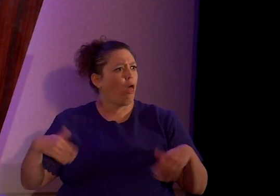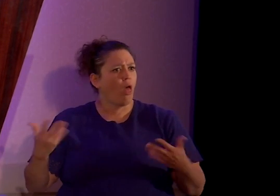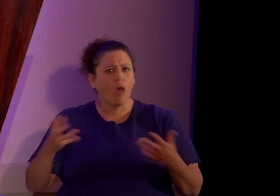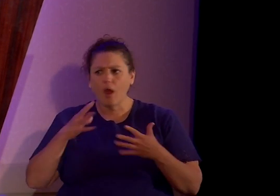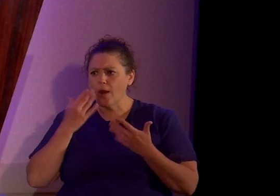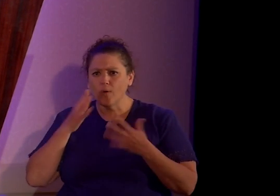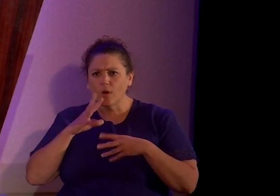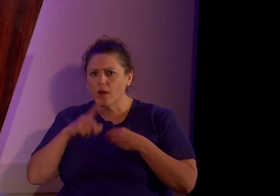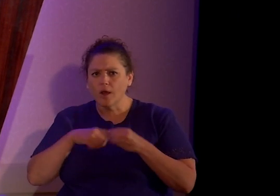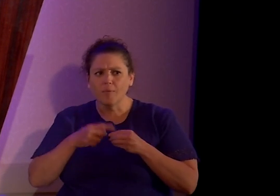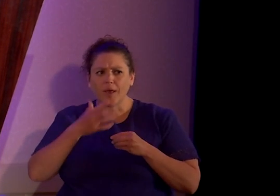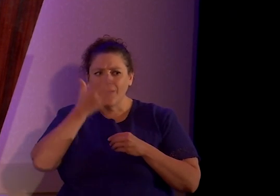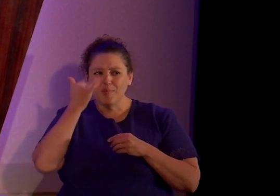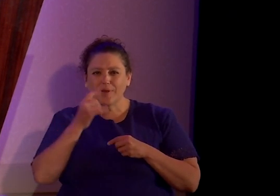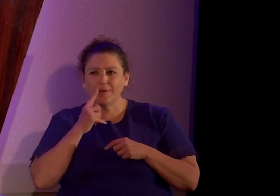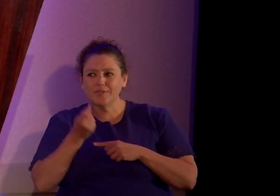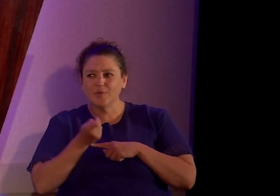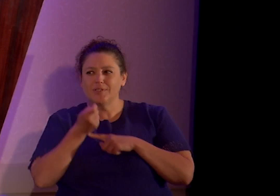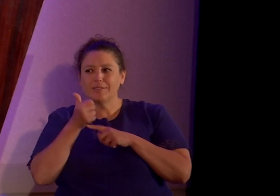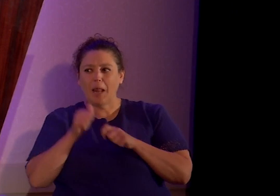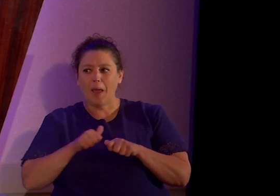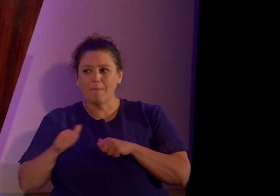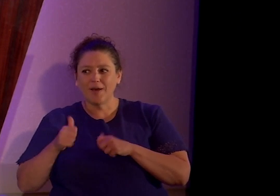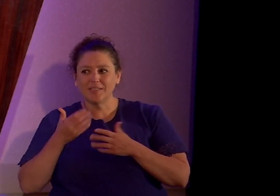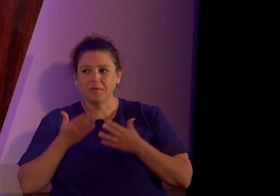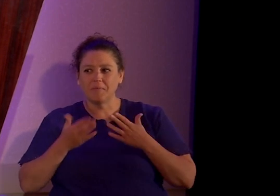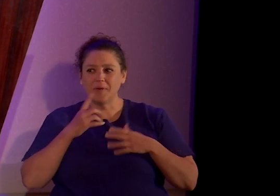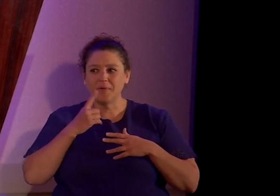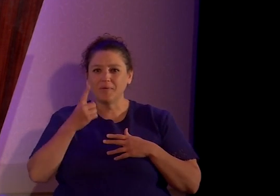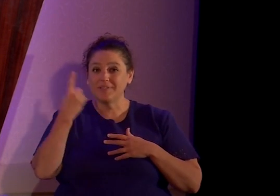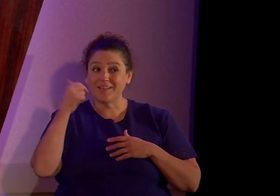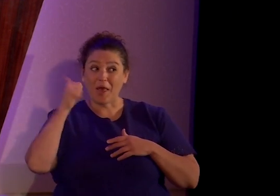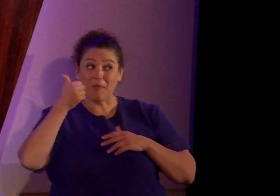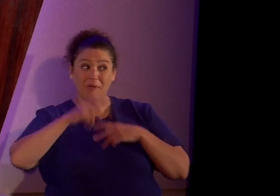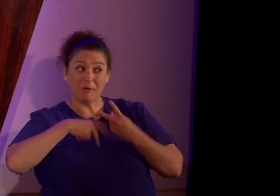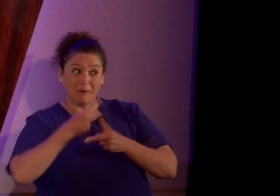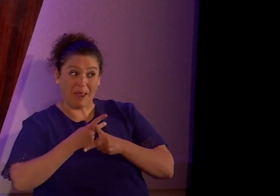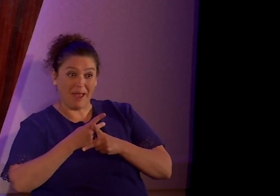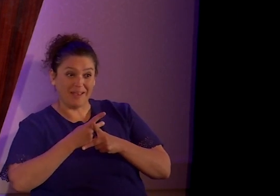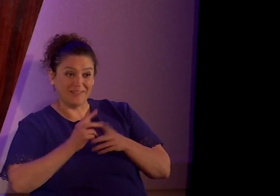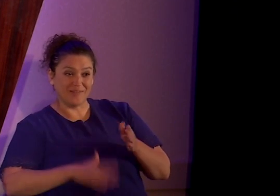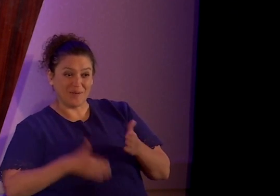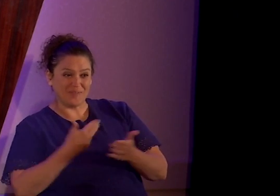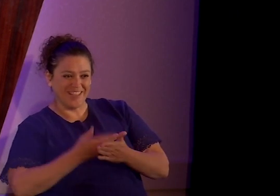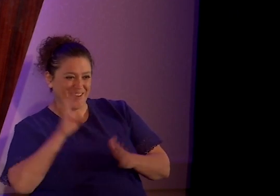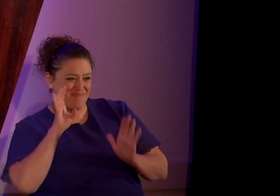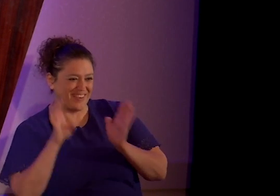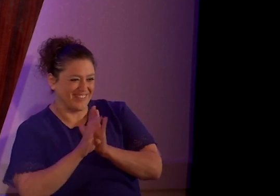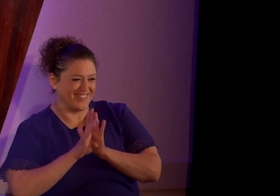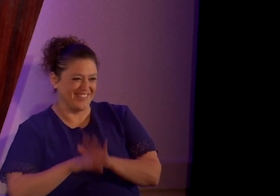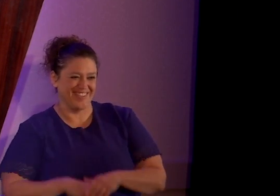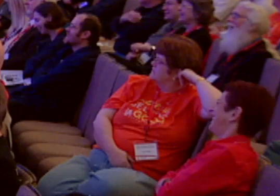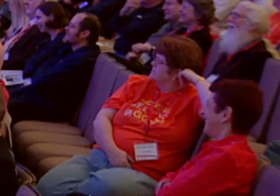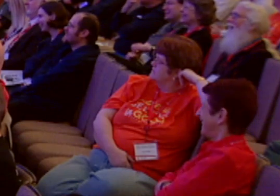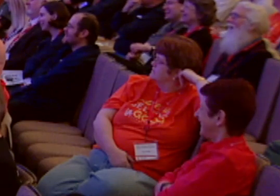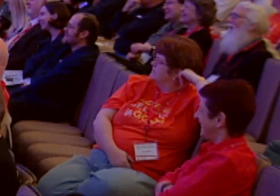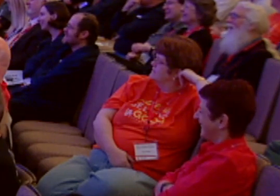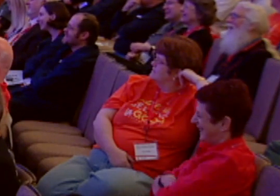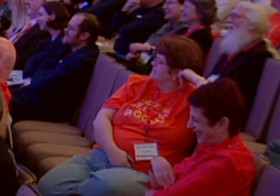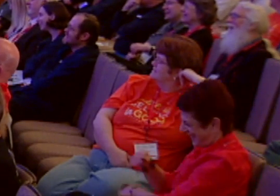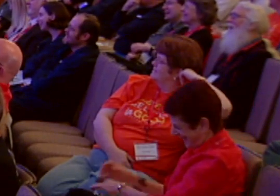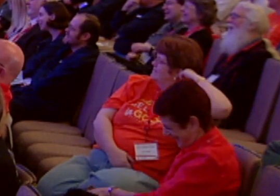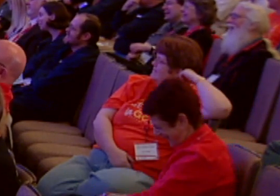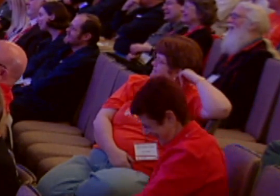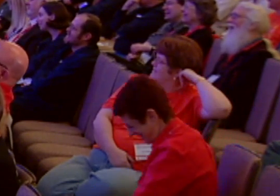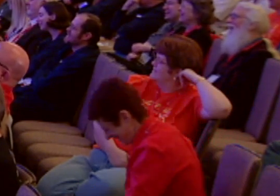was a very slight possibility it could have been other sorts of deeply disturbing pictures. But, you know,